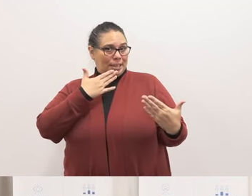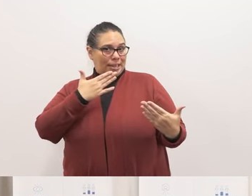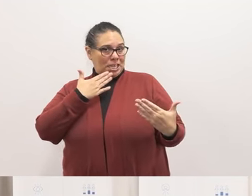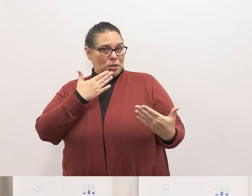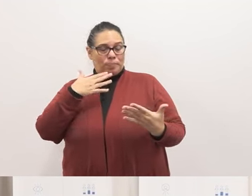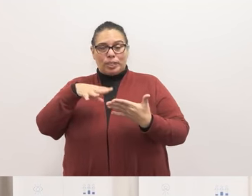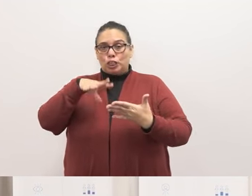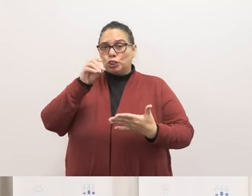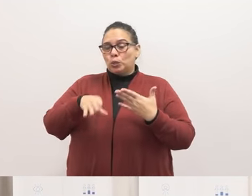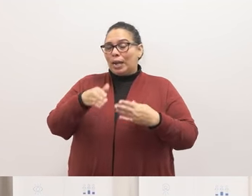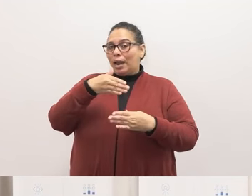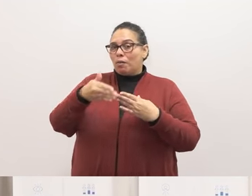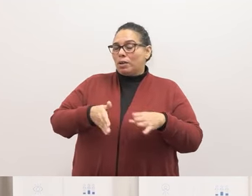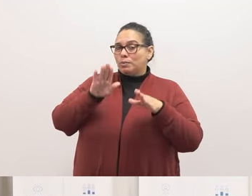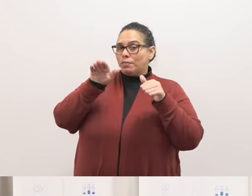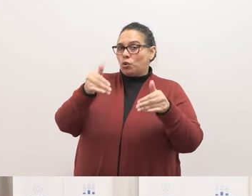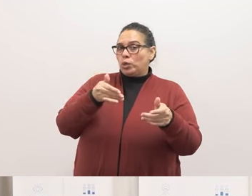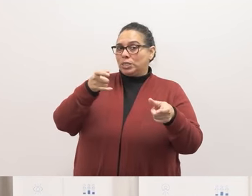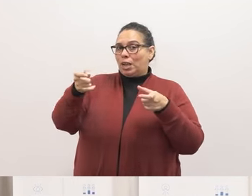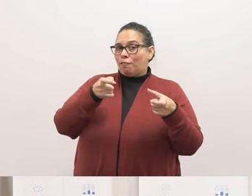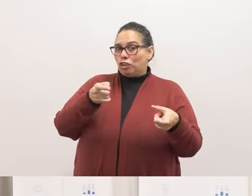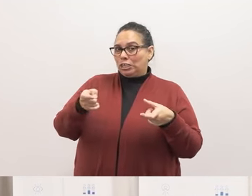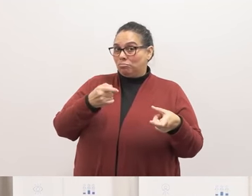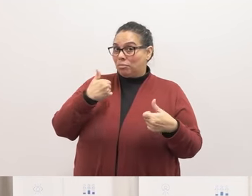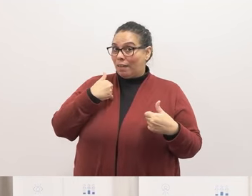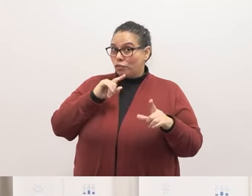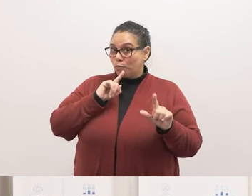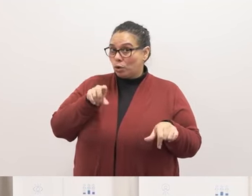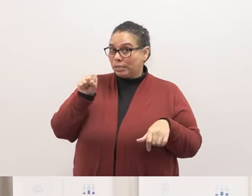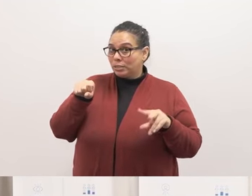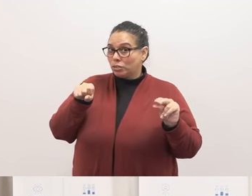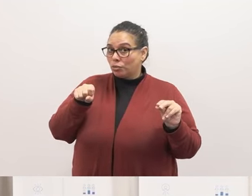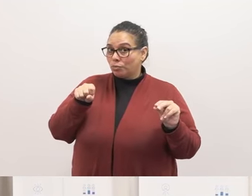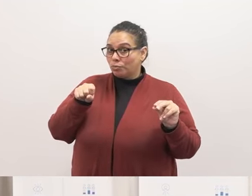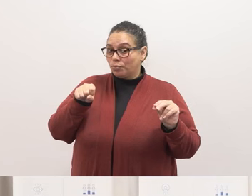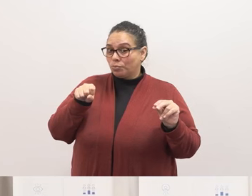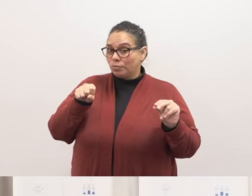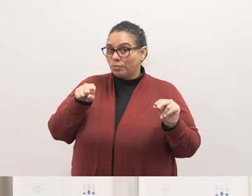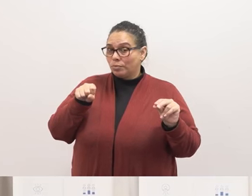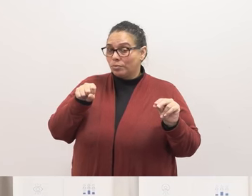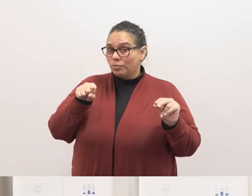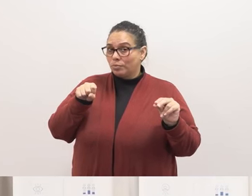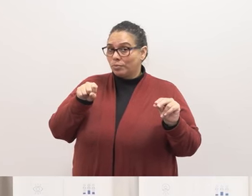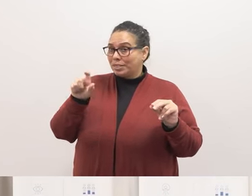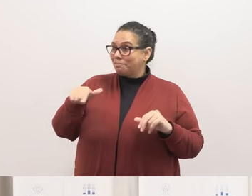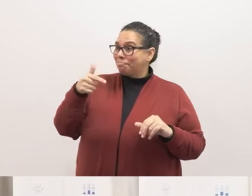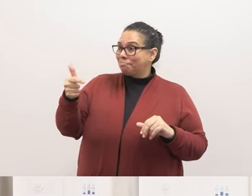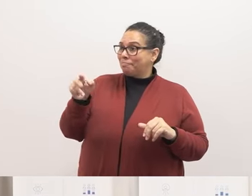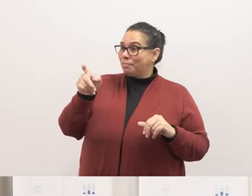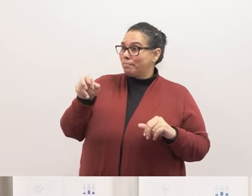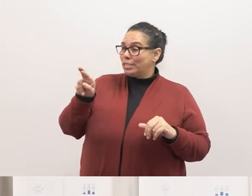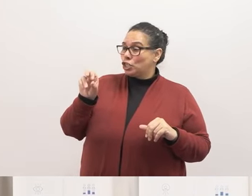student outcome focused governance, do we have a report from that group? Yes. Mr. Otto.